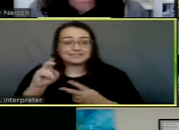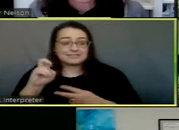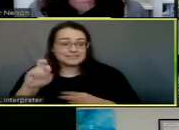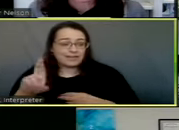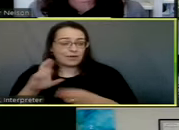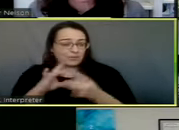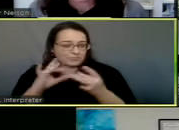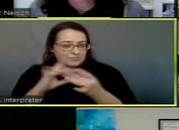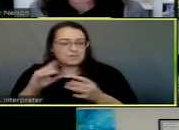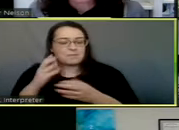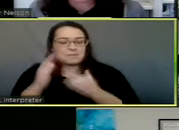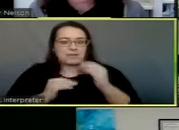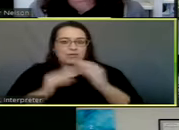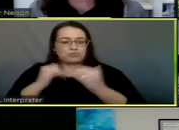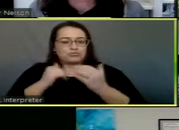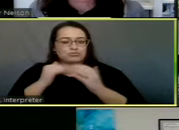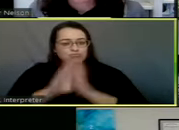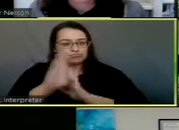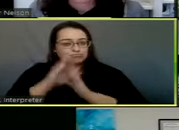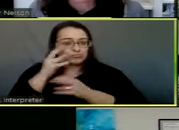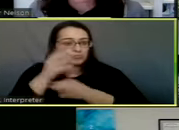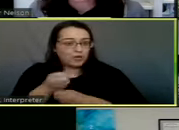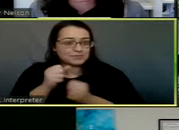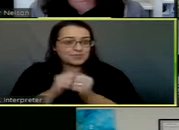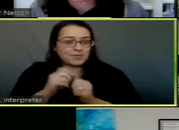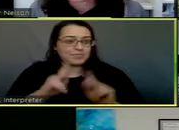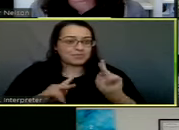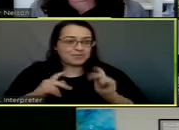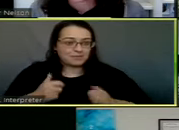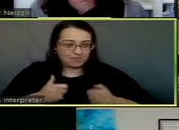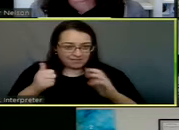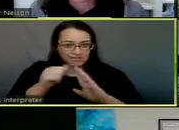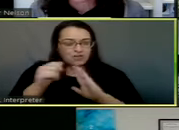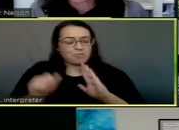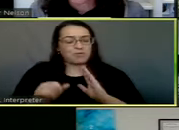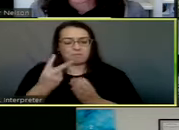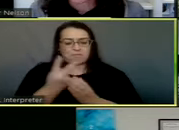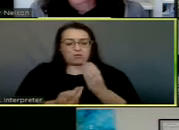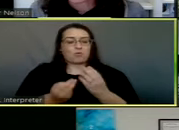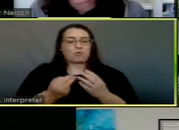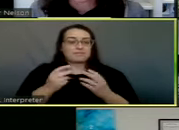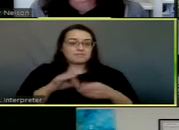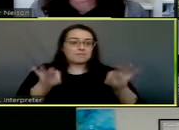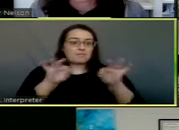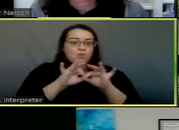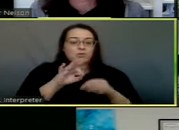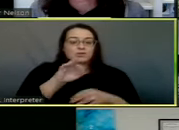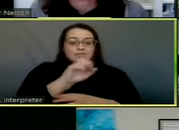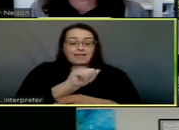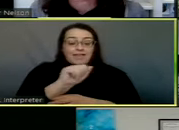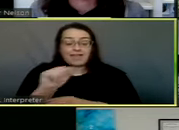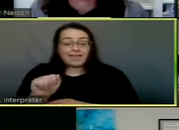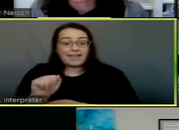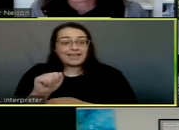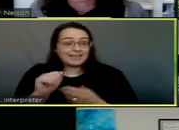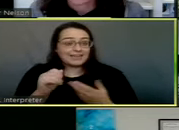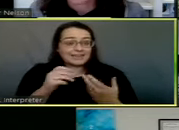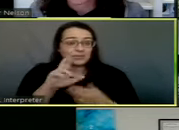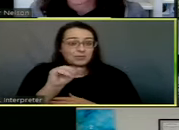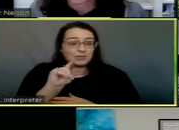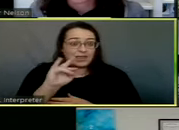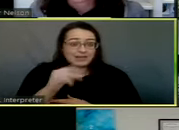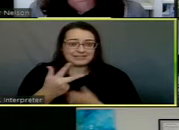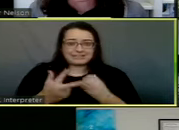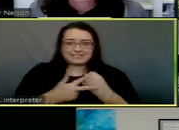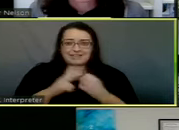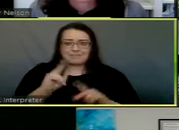trust with our citizens, both of which are very important. You know, the AAA bond rating saved citizens almost $2 million